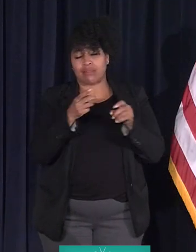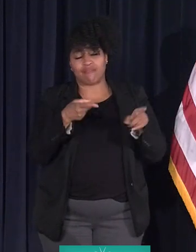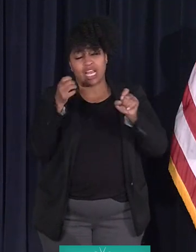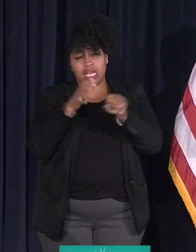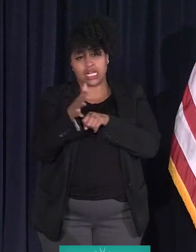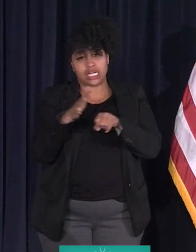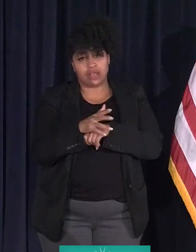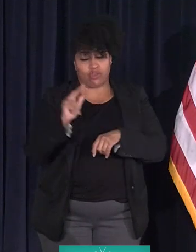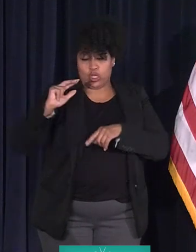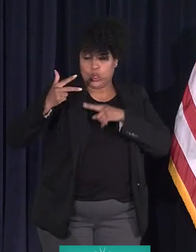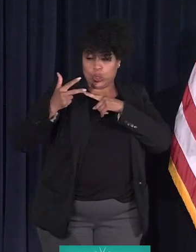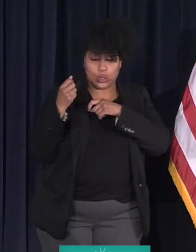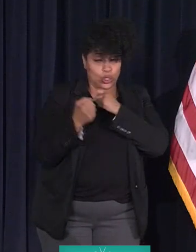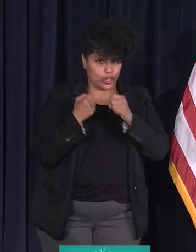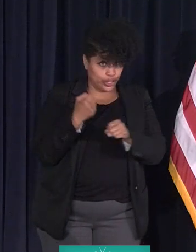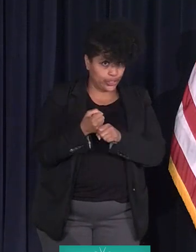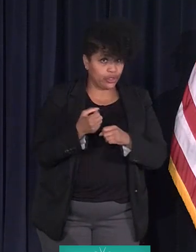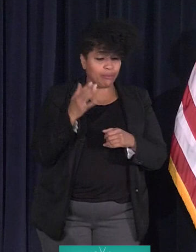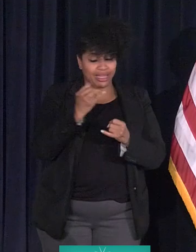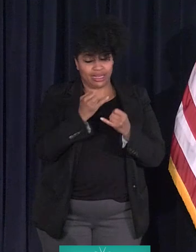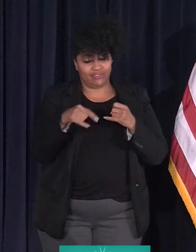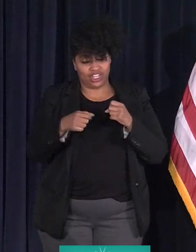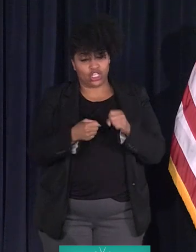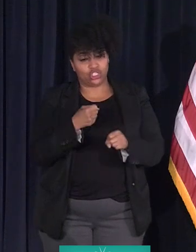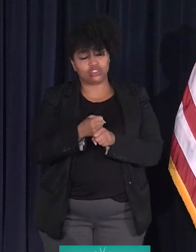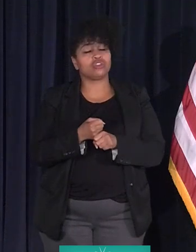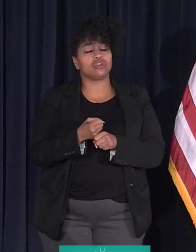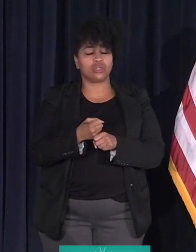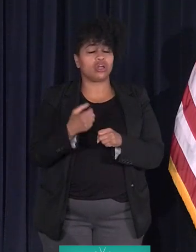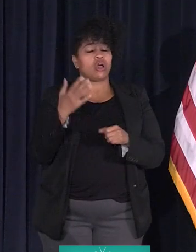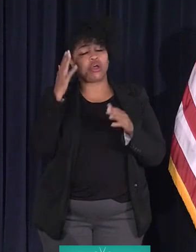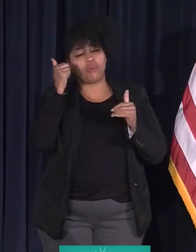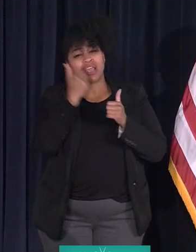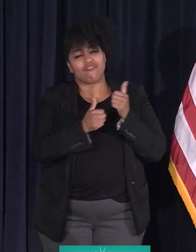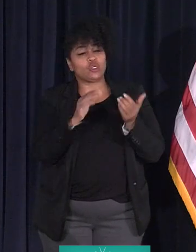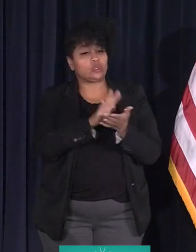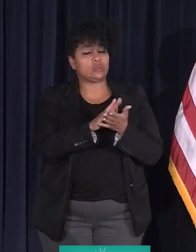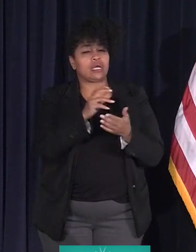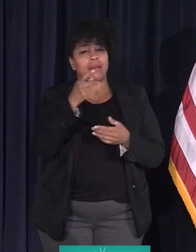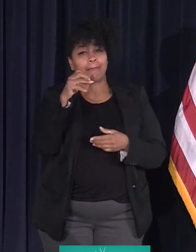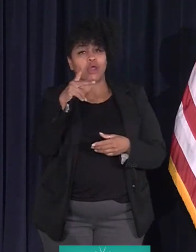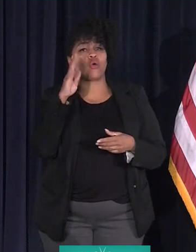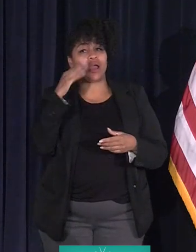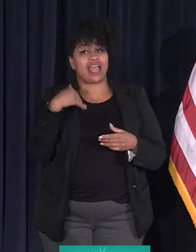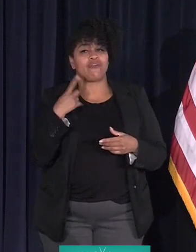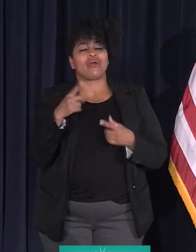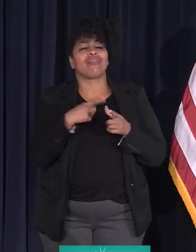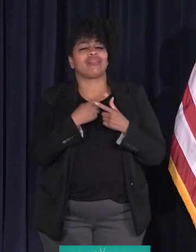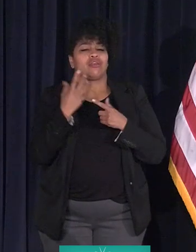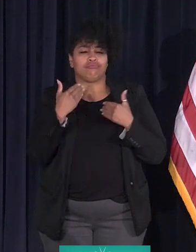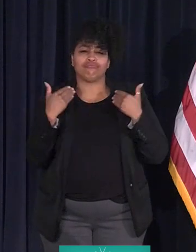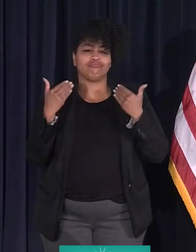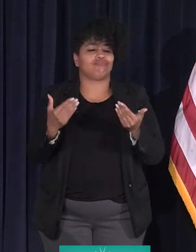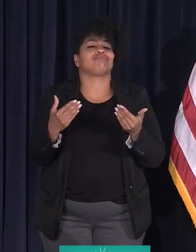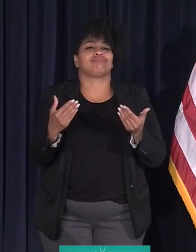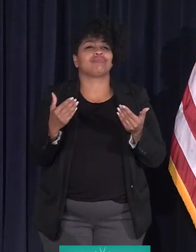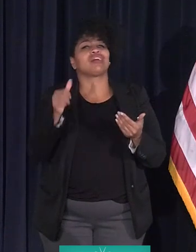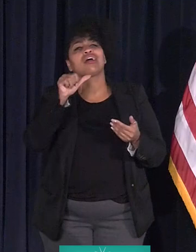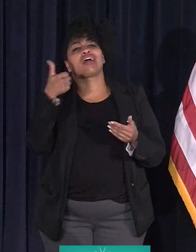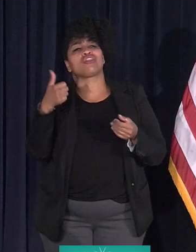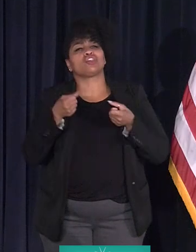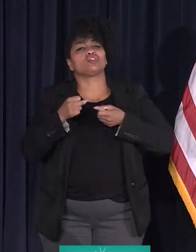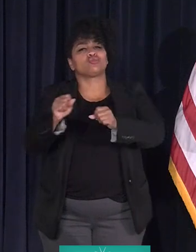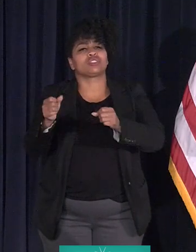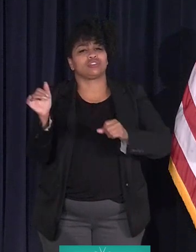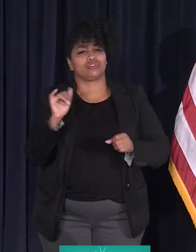We're only our third year in. By the end of this year, I hope that every school and park has one. And then we are going to move on to the other